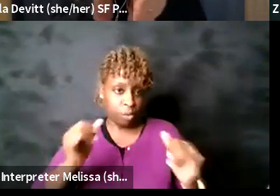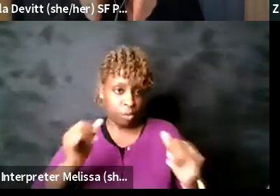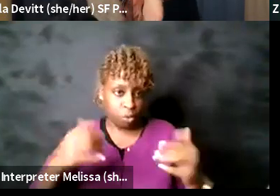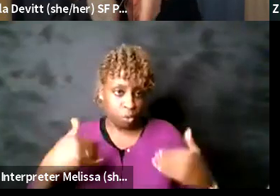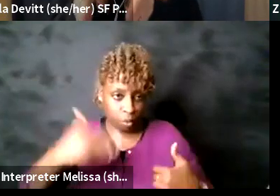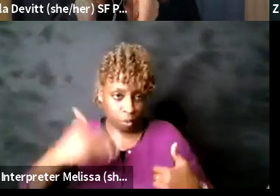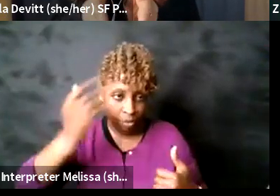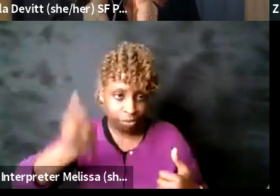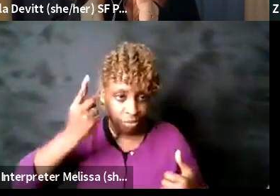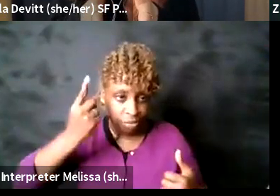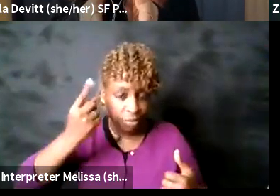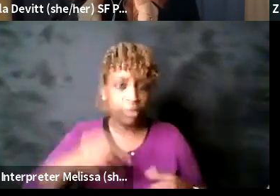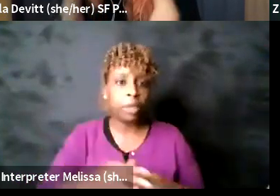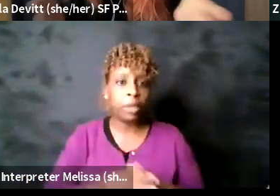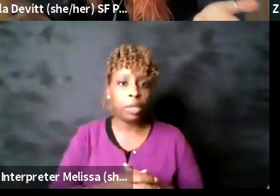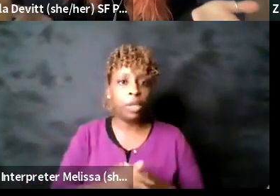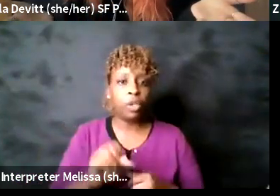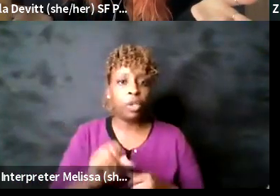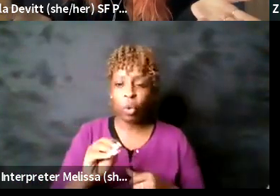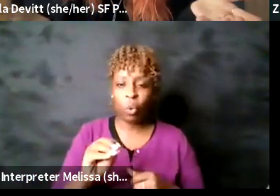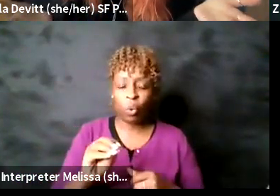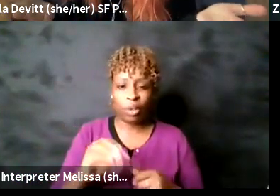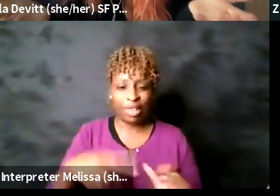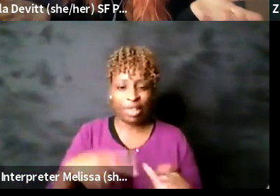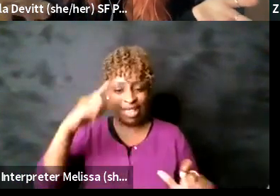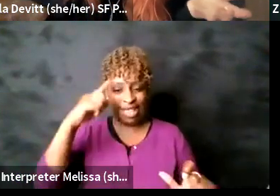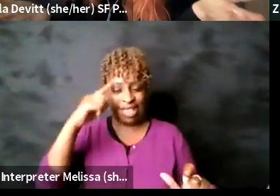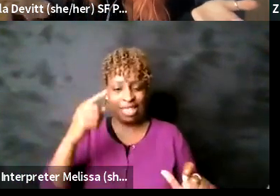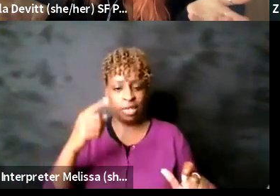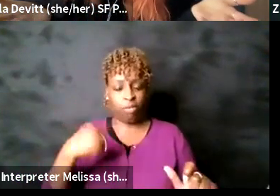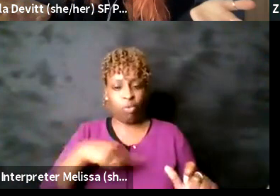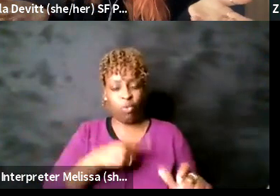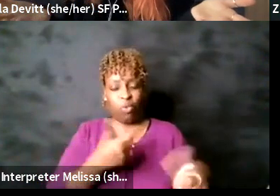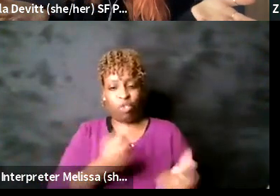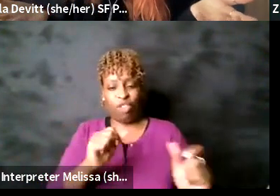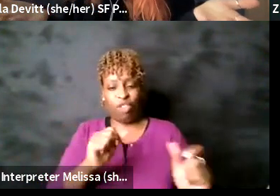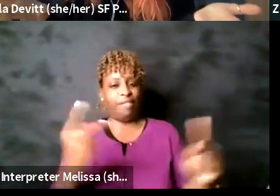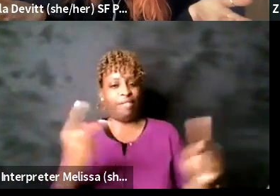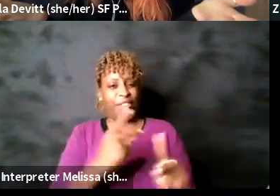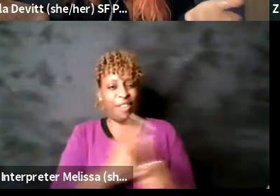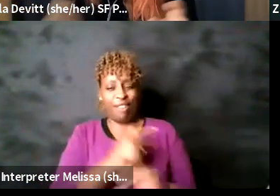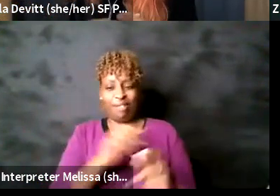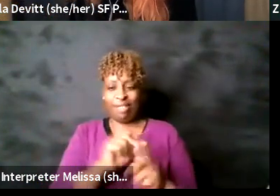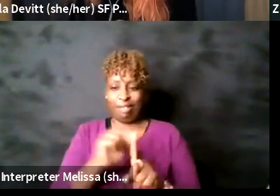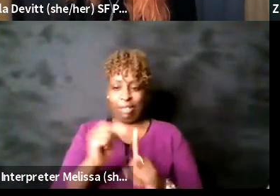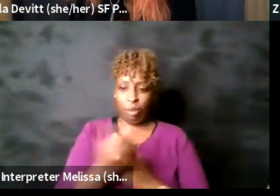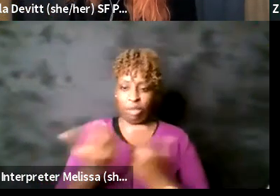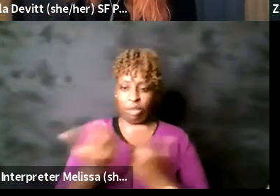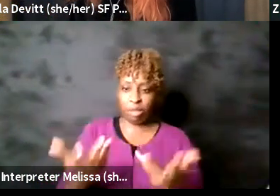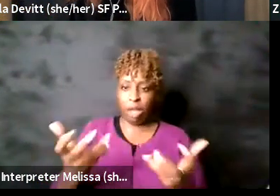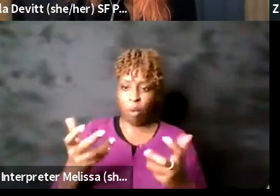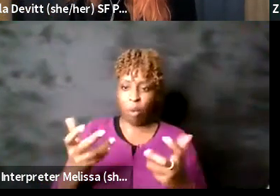navigating that space to help everybody feel welcomed within the same space no matter what their